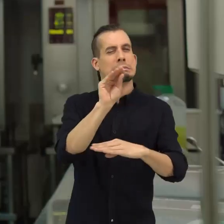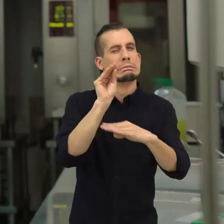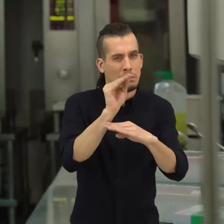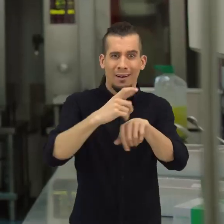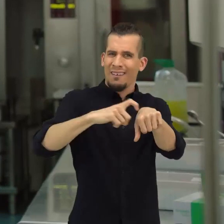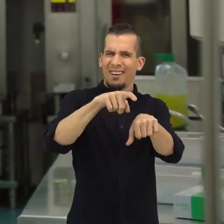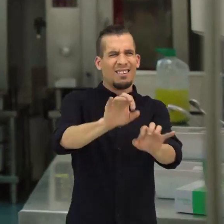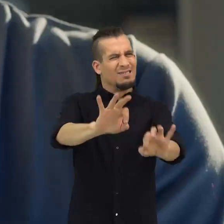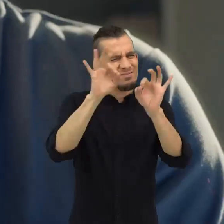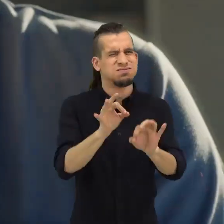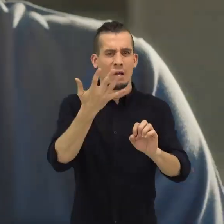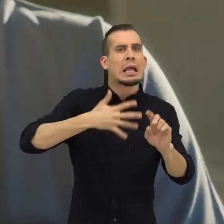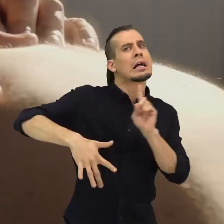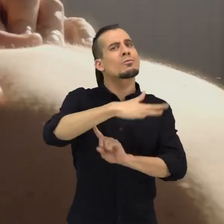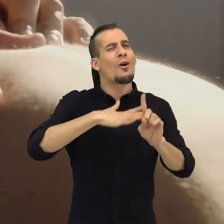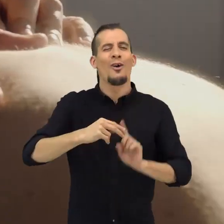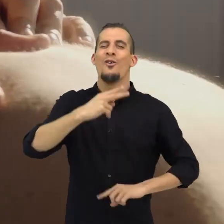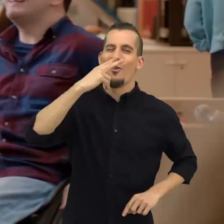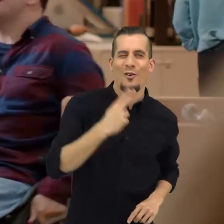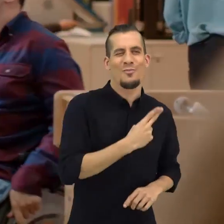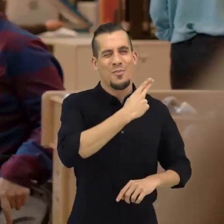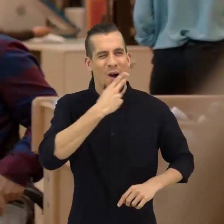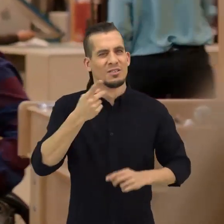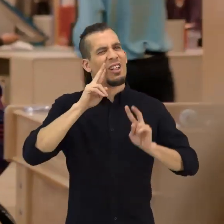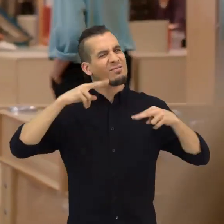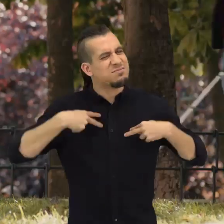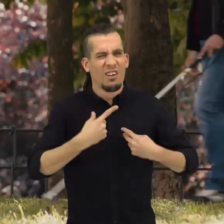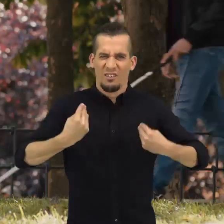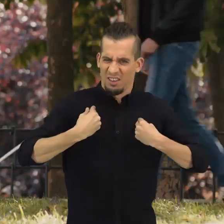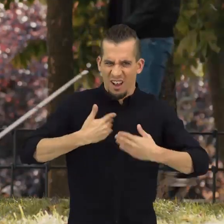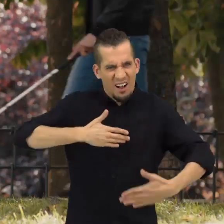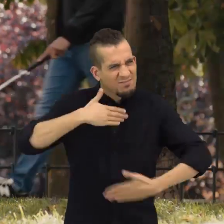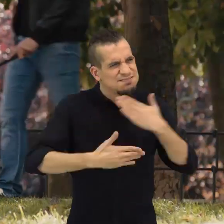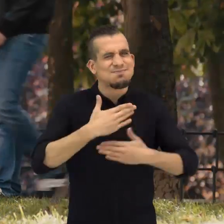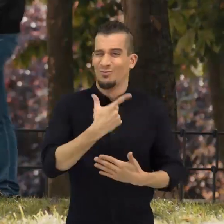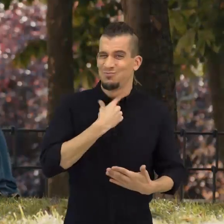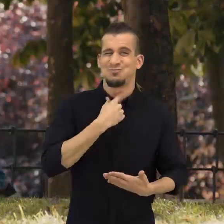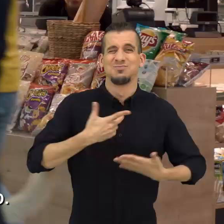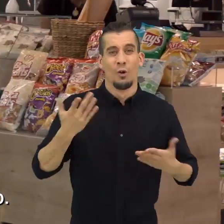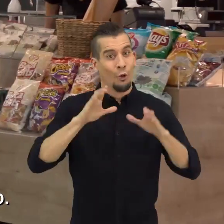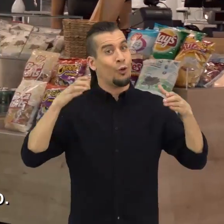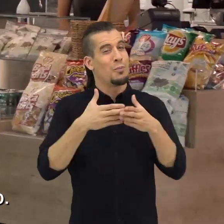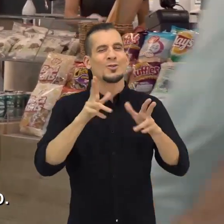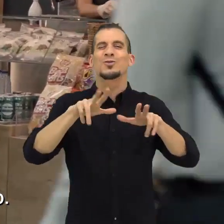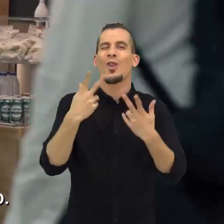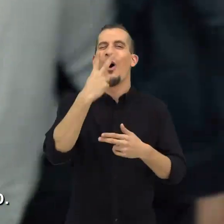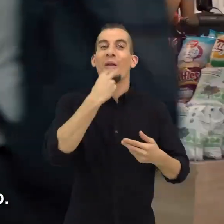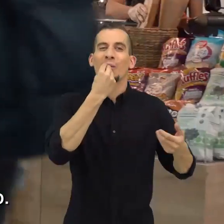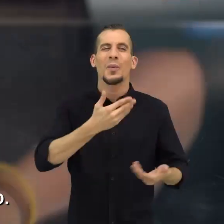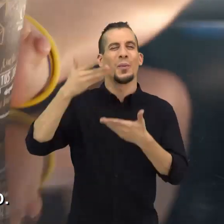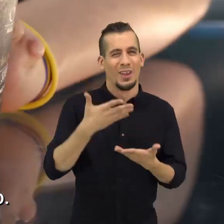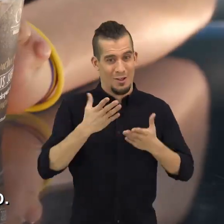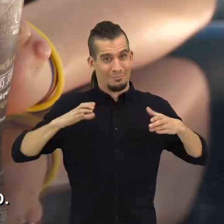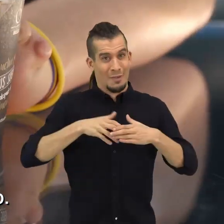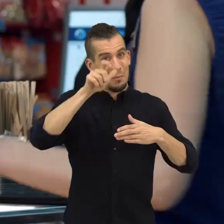You are the way you are, committed to your surroundings. You like how you are and how you live life. Welcome to the Onthair Social